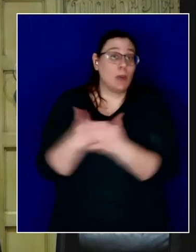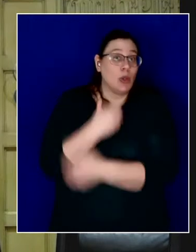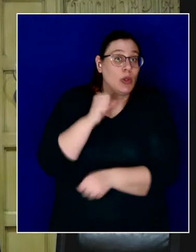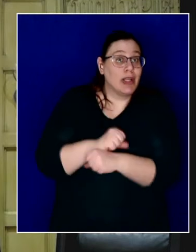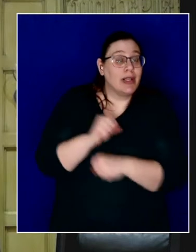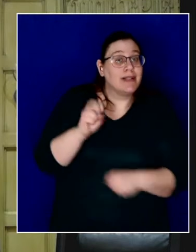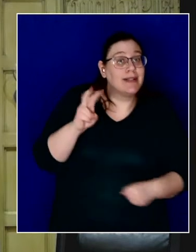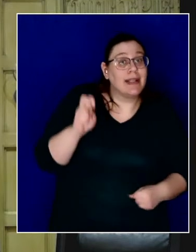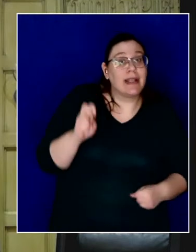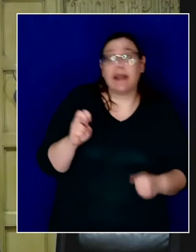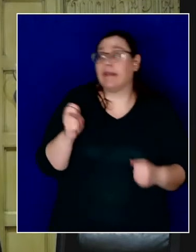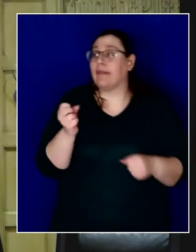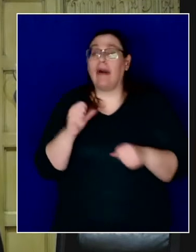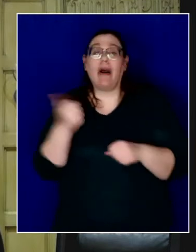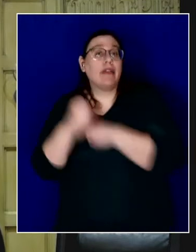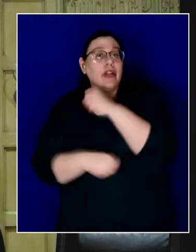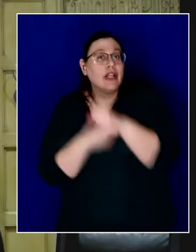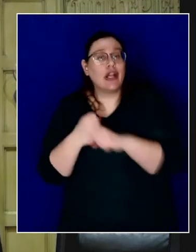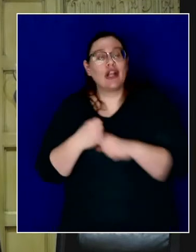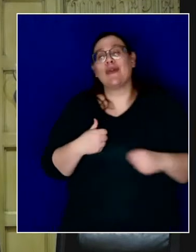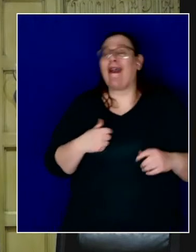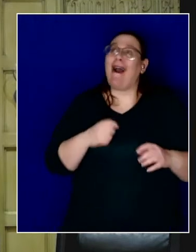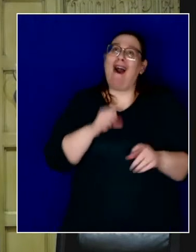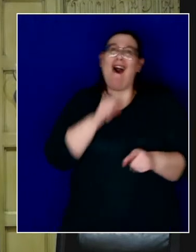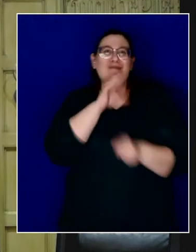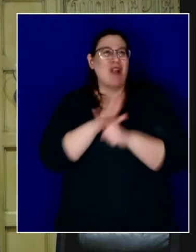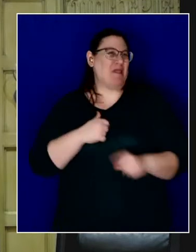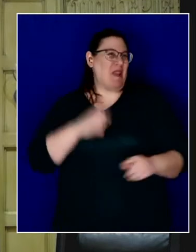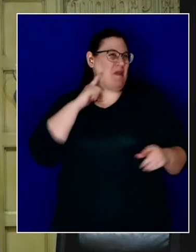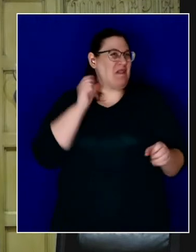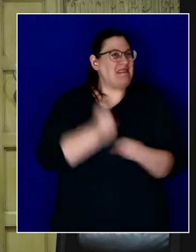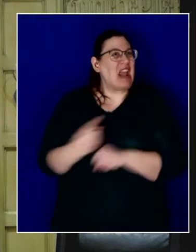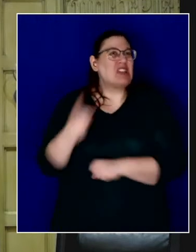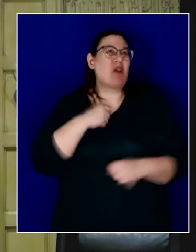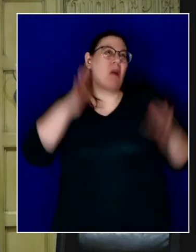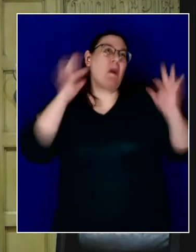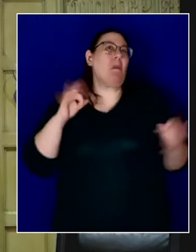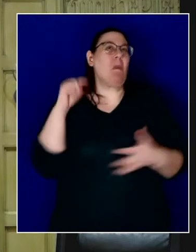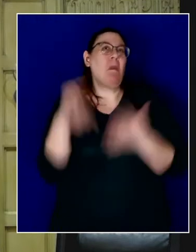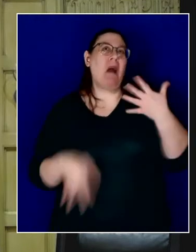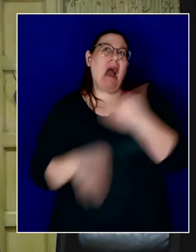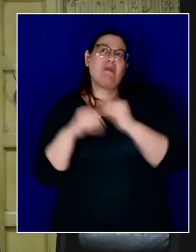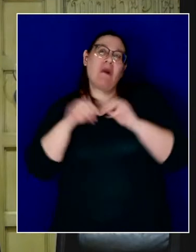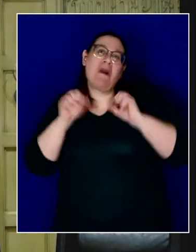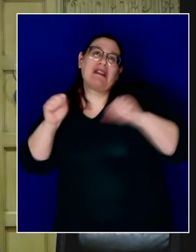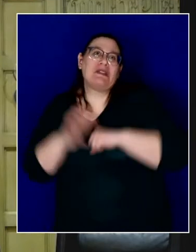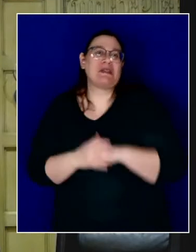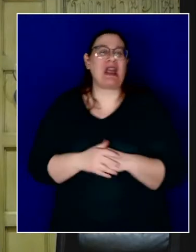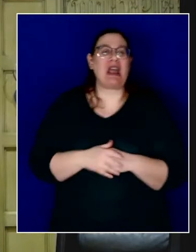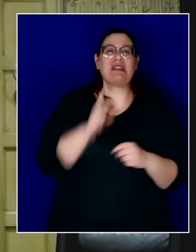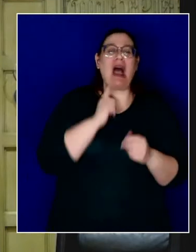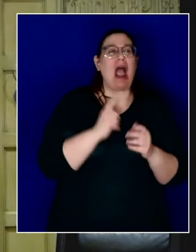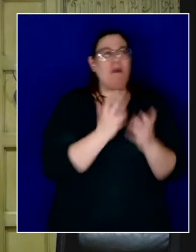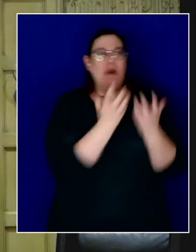year, we'd be starting to make our resolutions, setting ambitions to exercise more, to get our finances together, to quit a bad